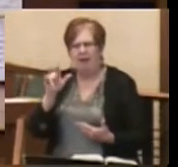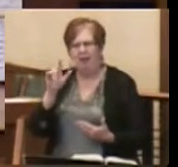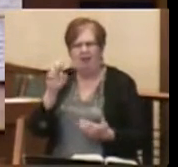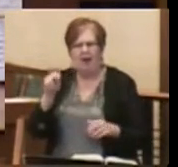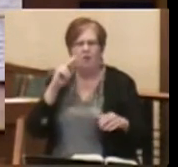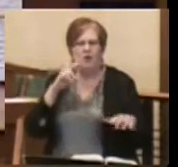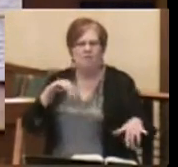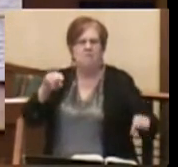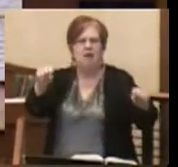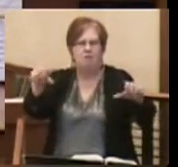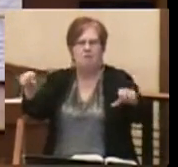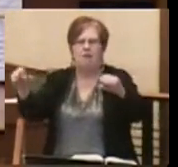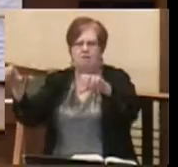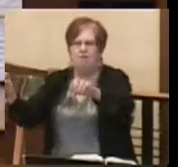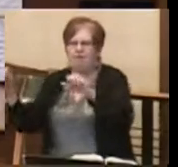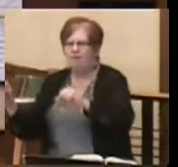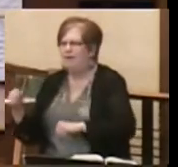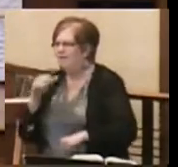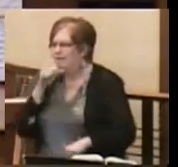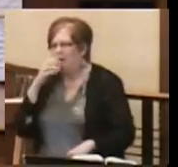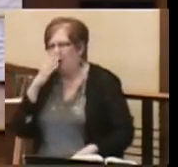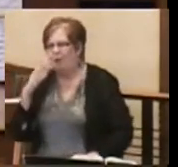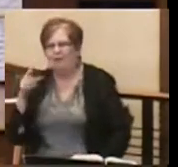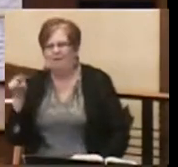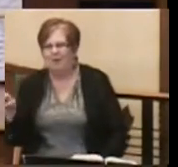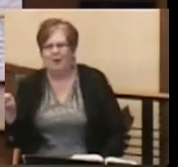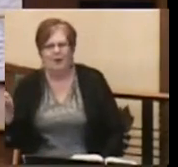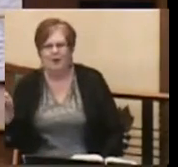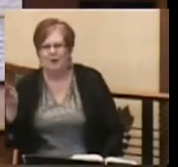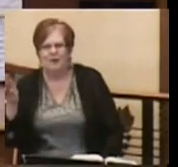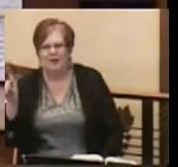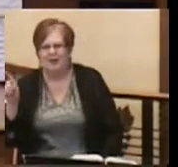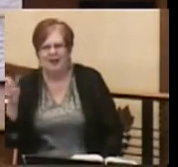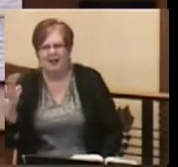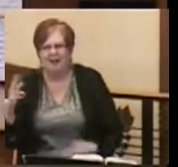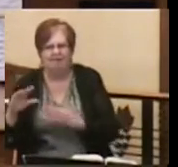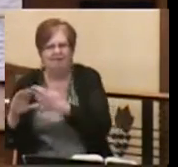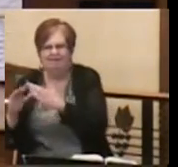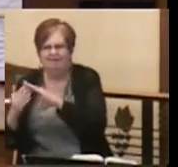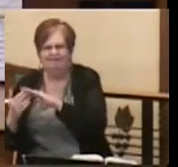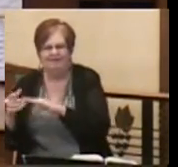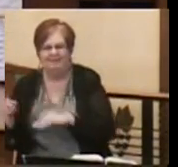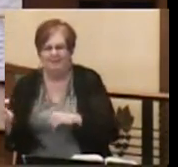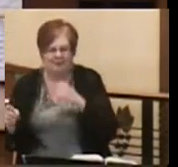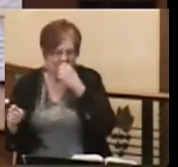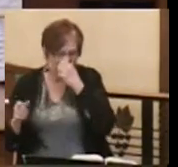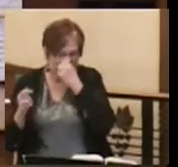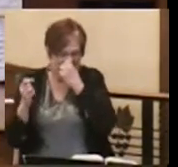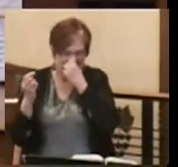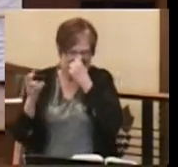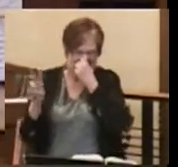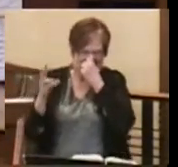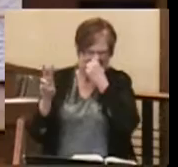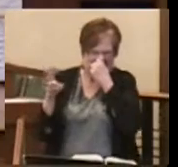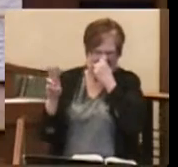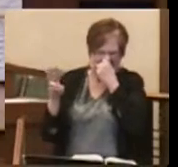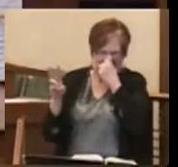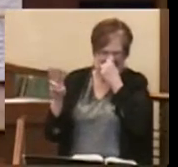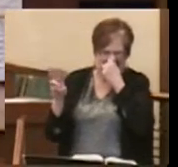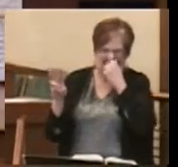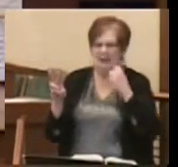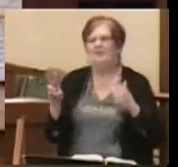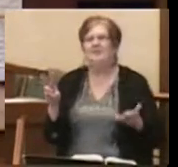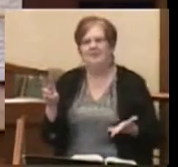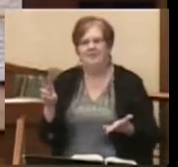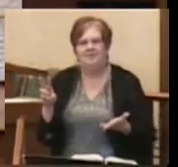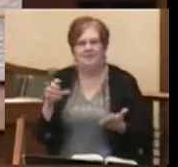be pretty for Judah either. But then finally in chapter 16, we get to the meat of the chapter. Chapter 16